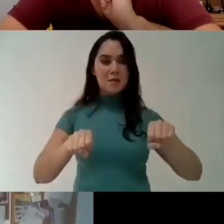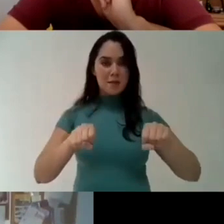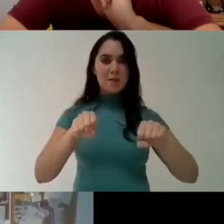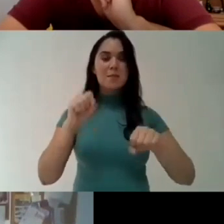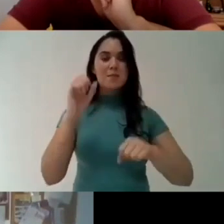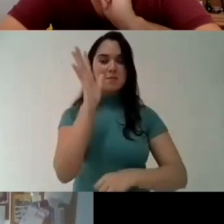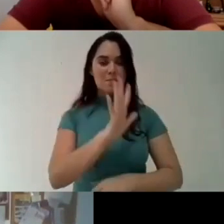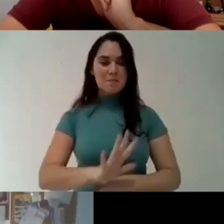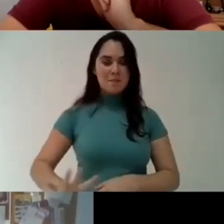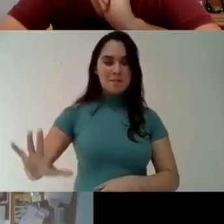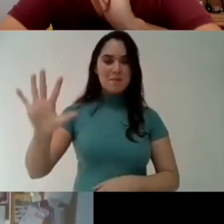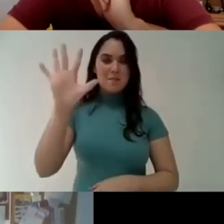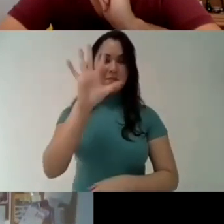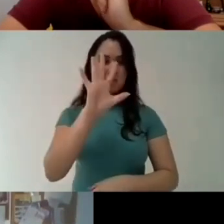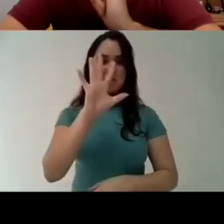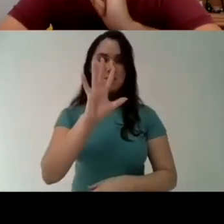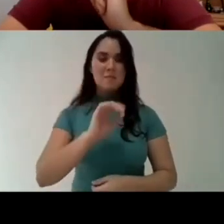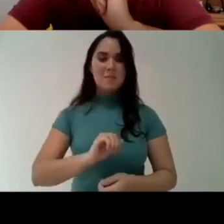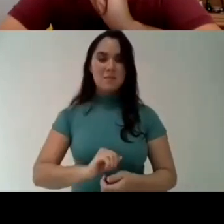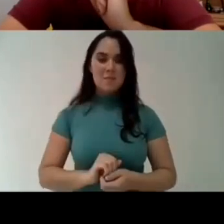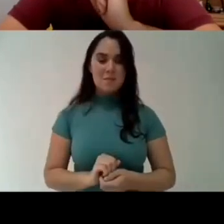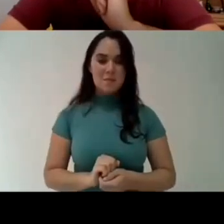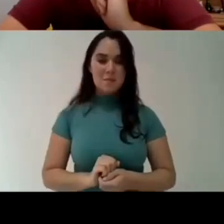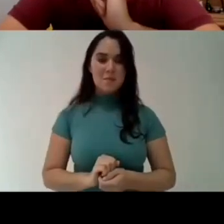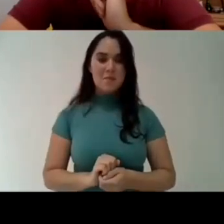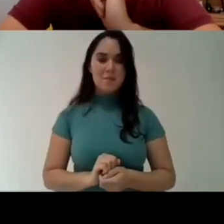university is part of this national system